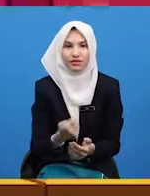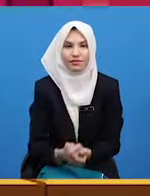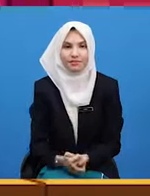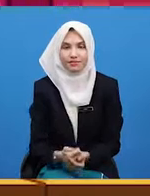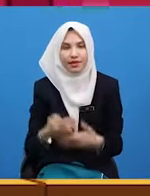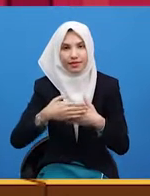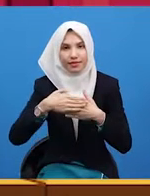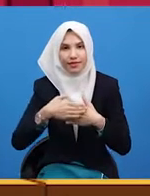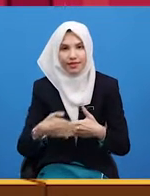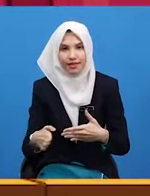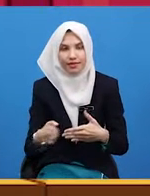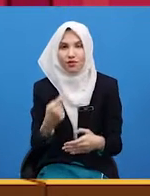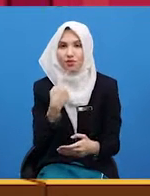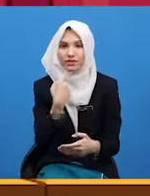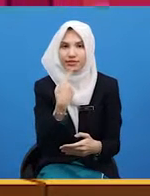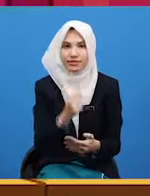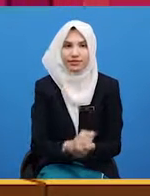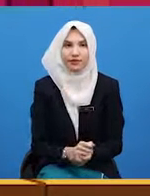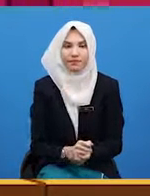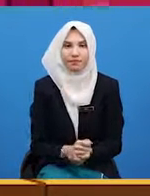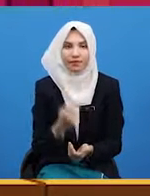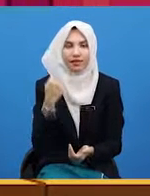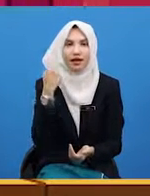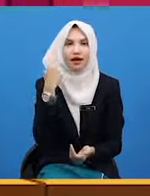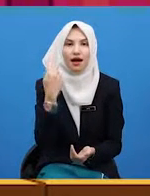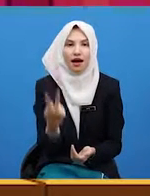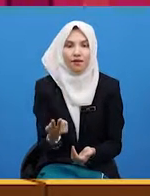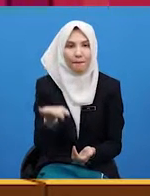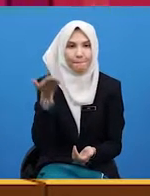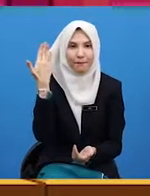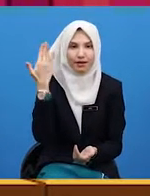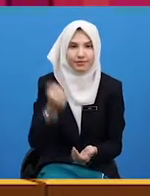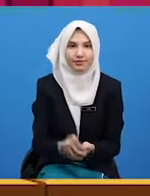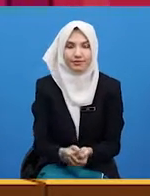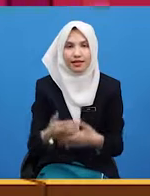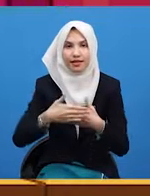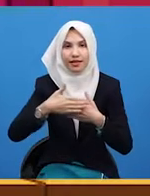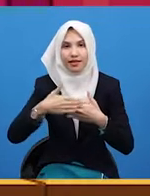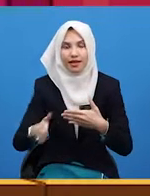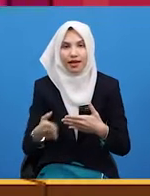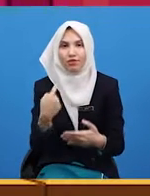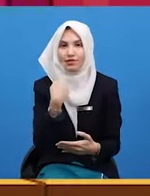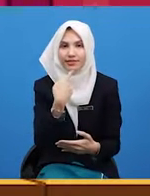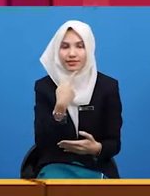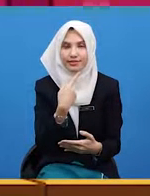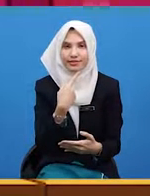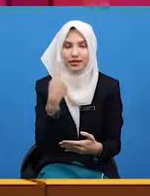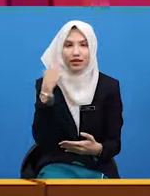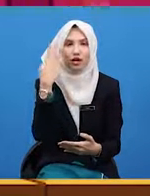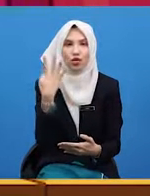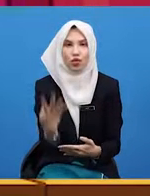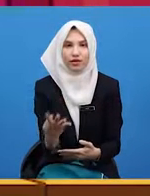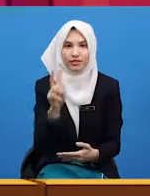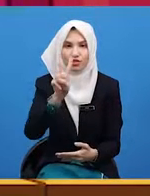Then, we say half past. Then, we say quarter 2.